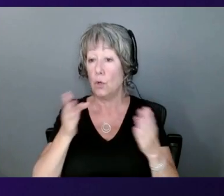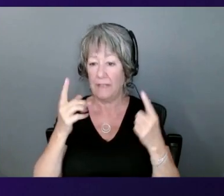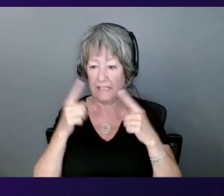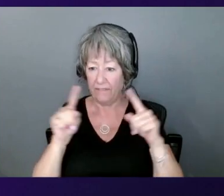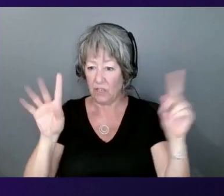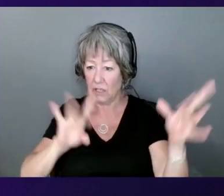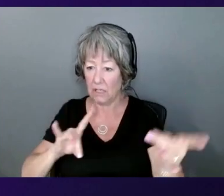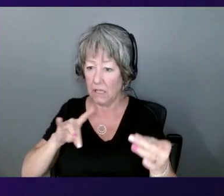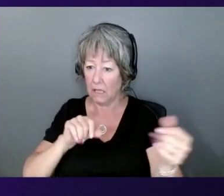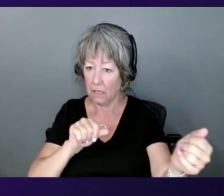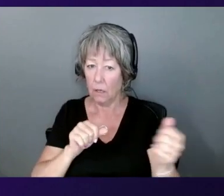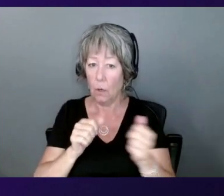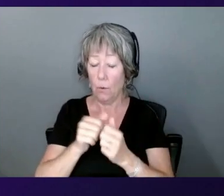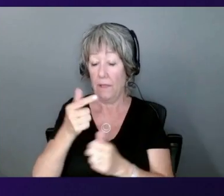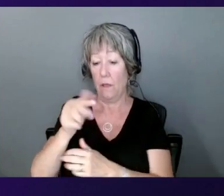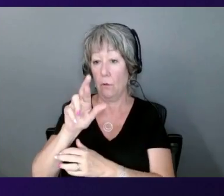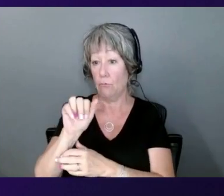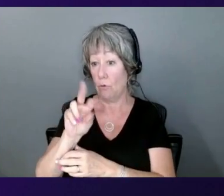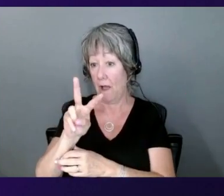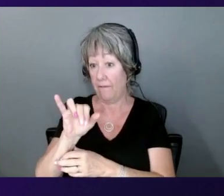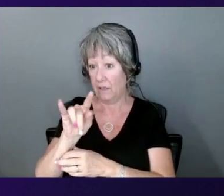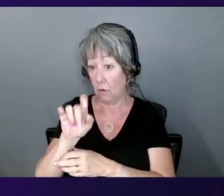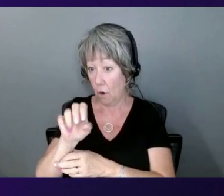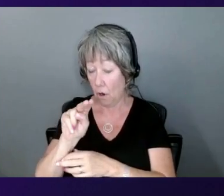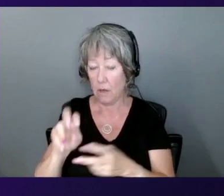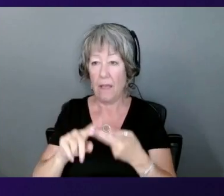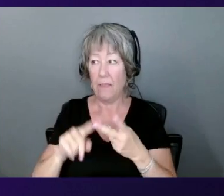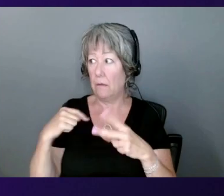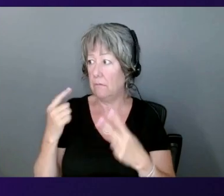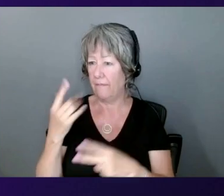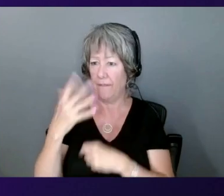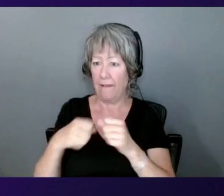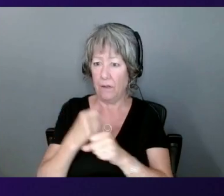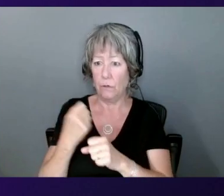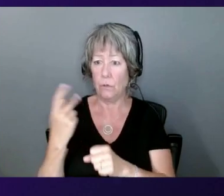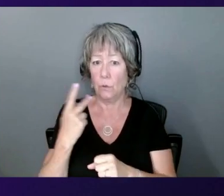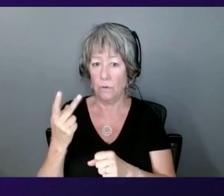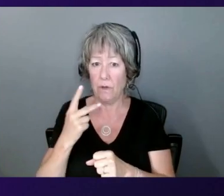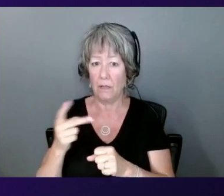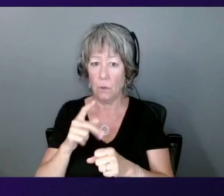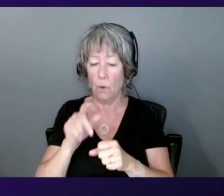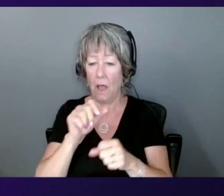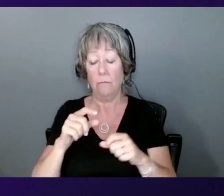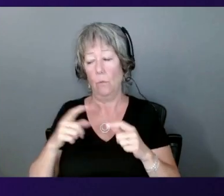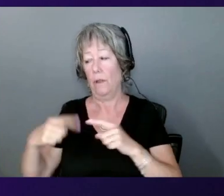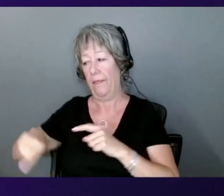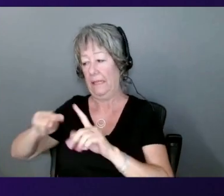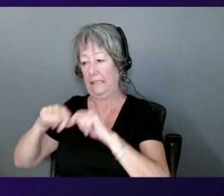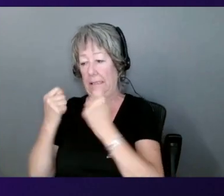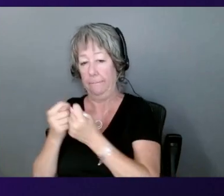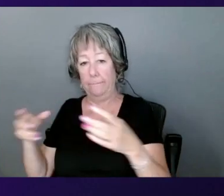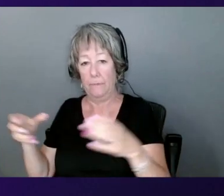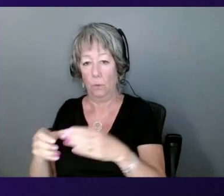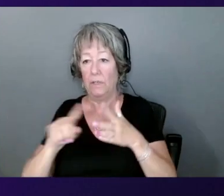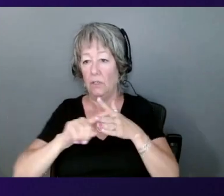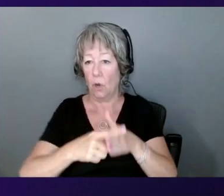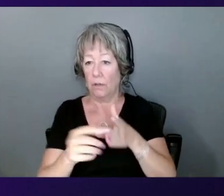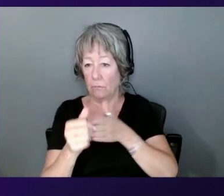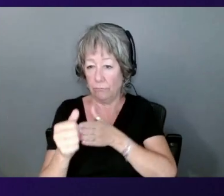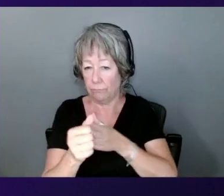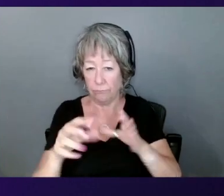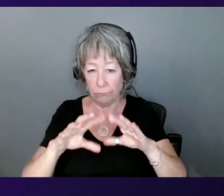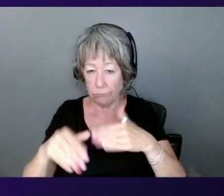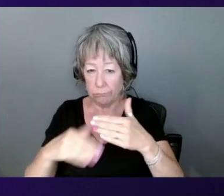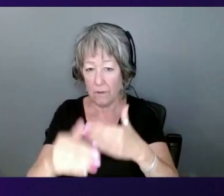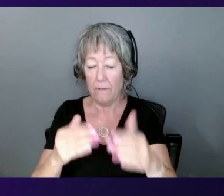Graviton, if you recall. And the last five years, both you and I and the rest of the team started the journey for building custom chips